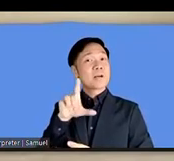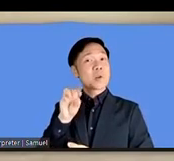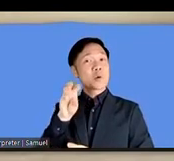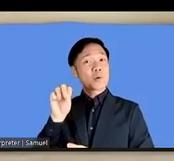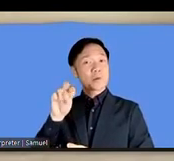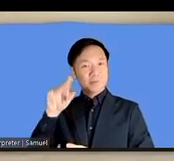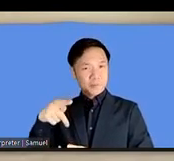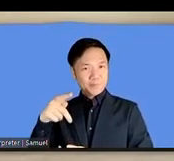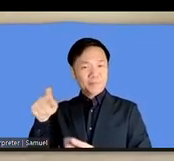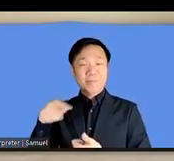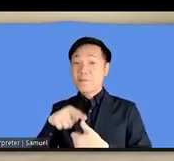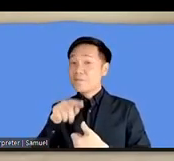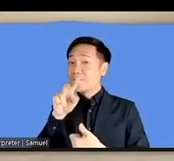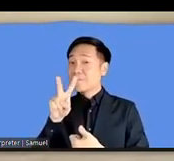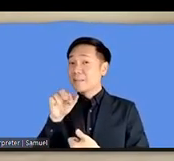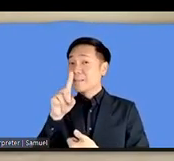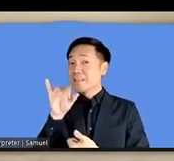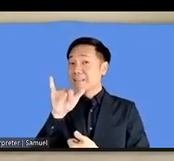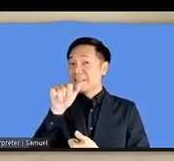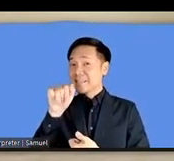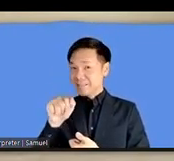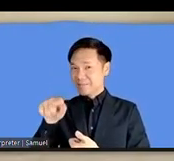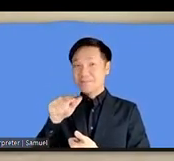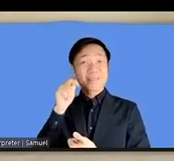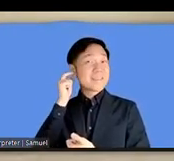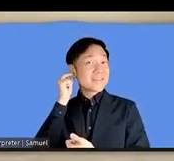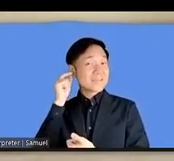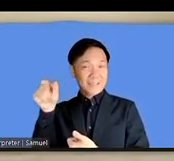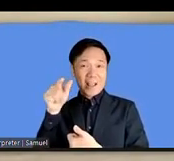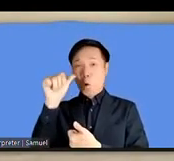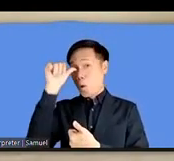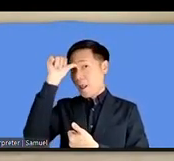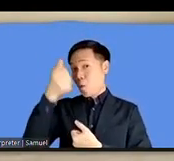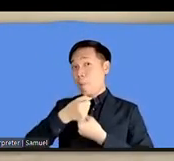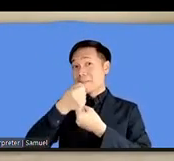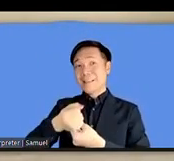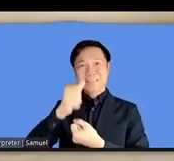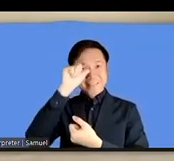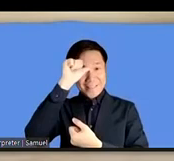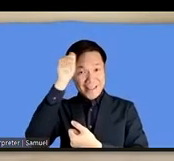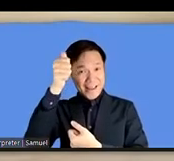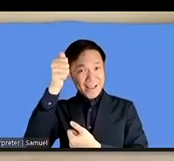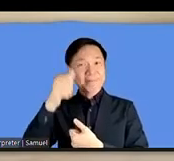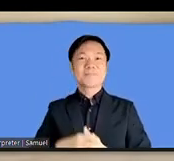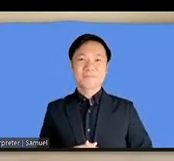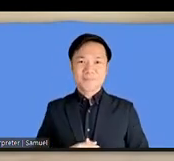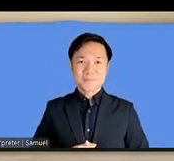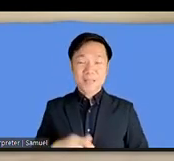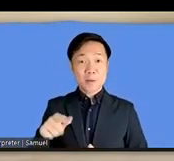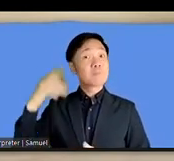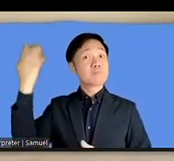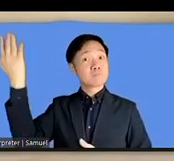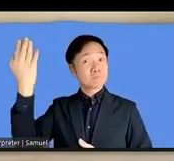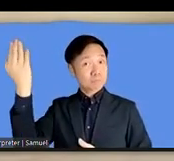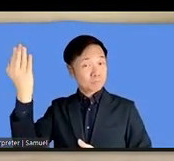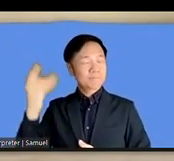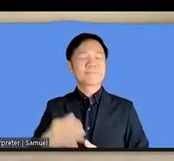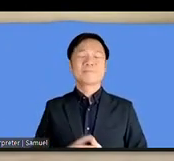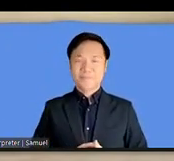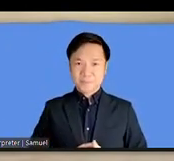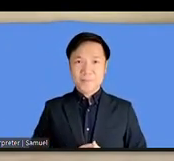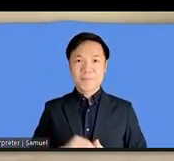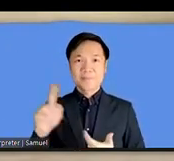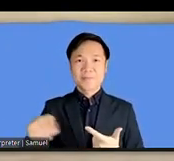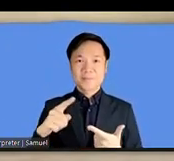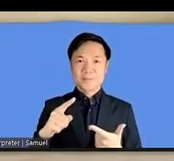she represents India she has she'll be speaking we